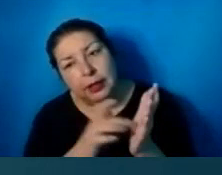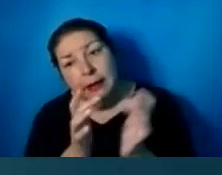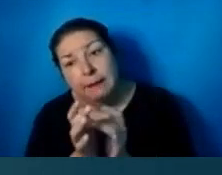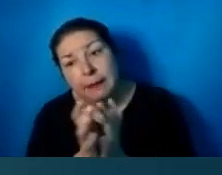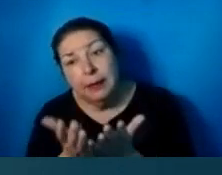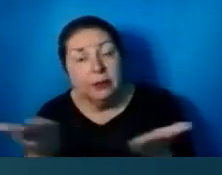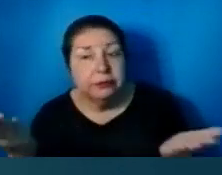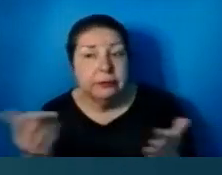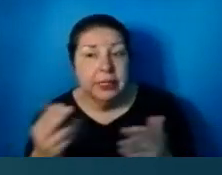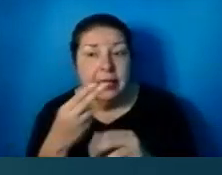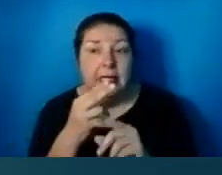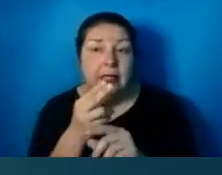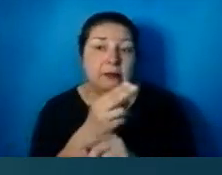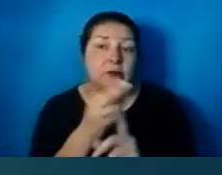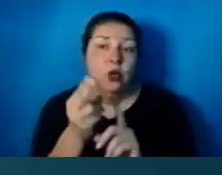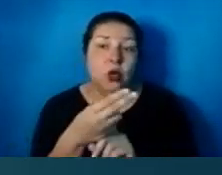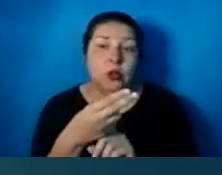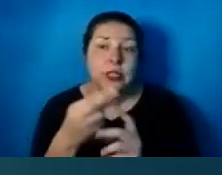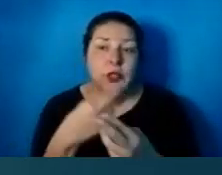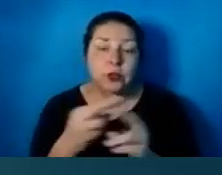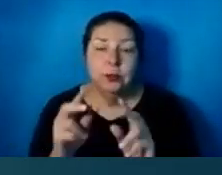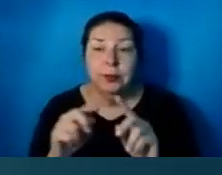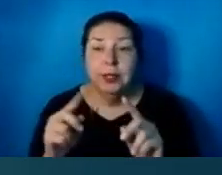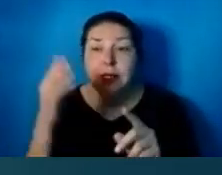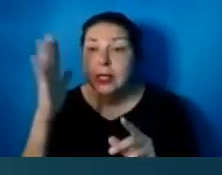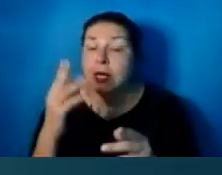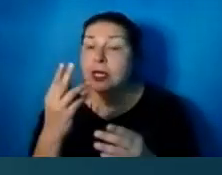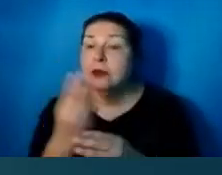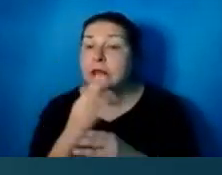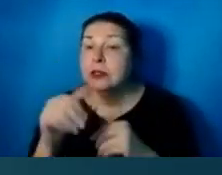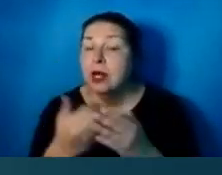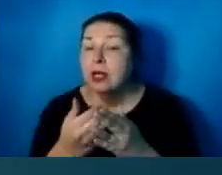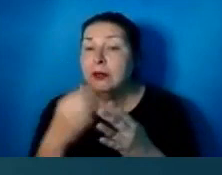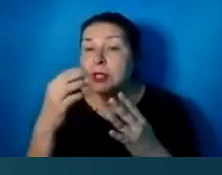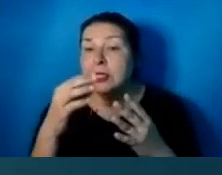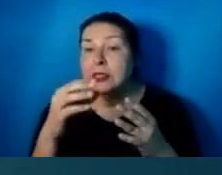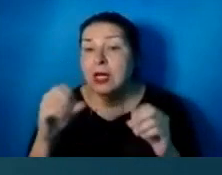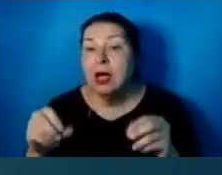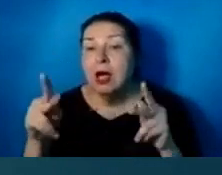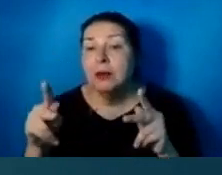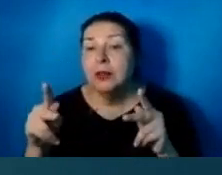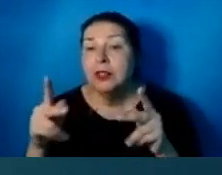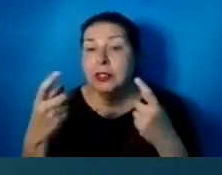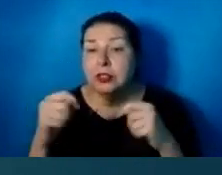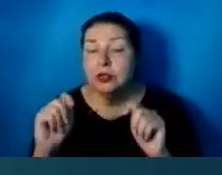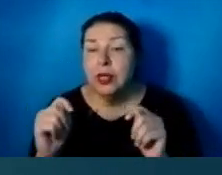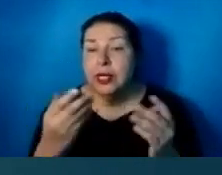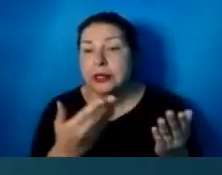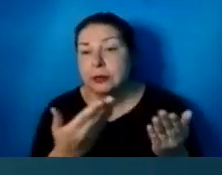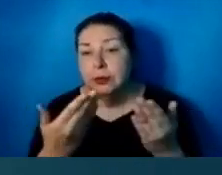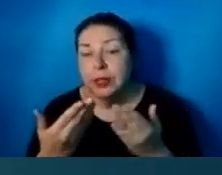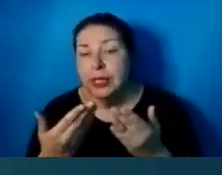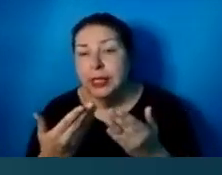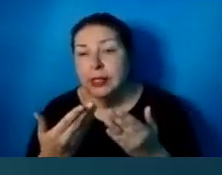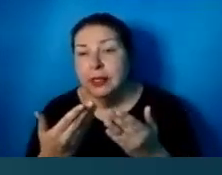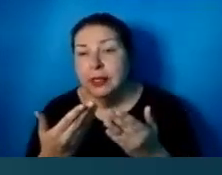But God uses all these opportunities to try to bring the lost sheep